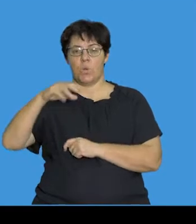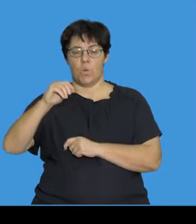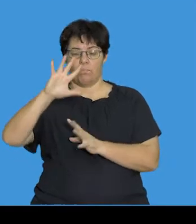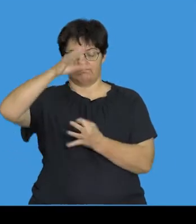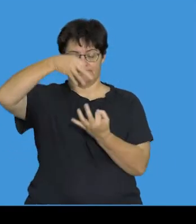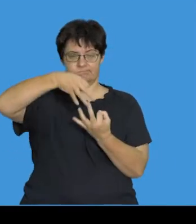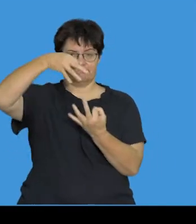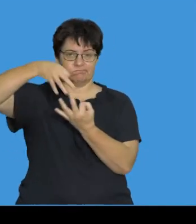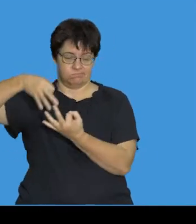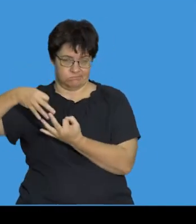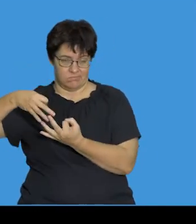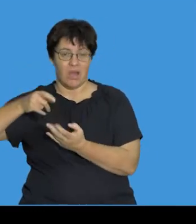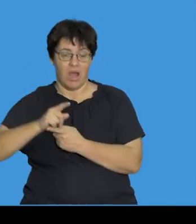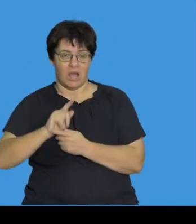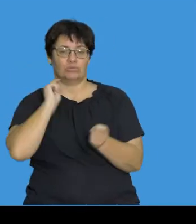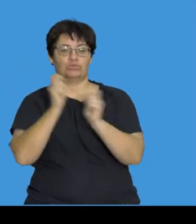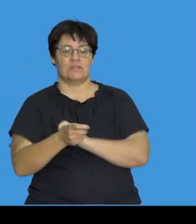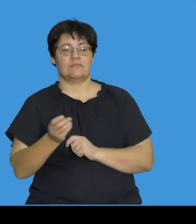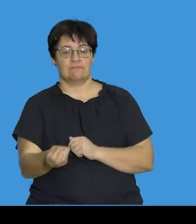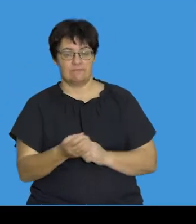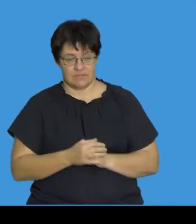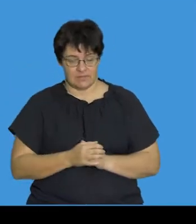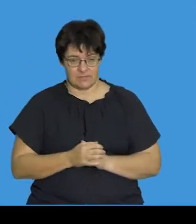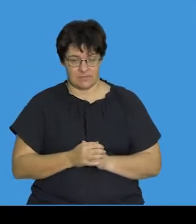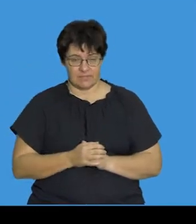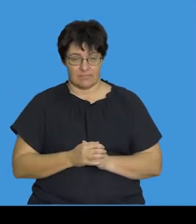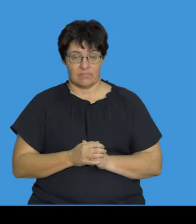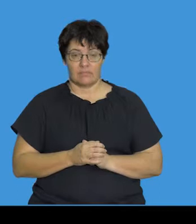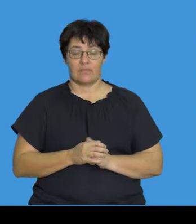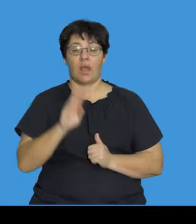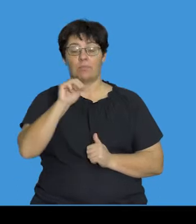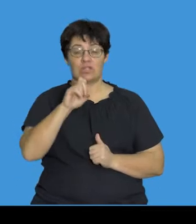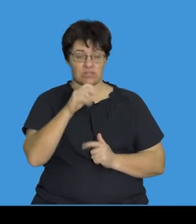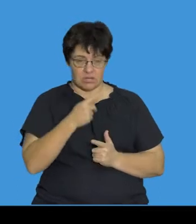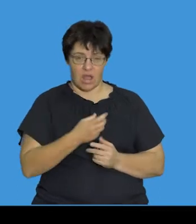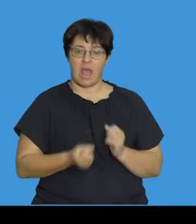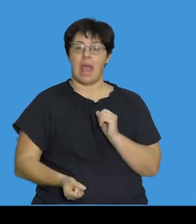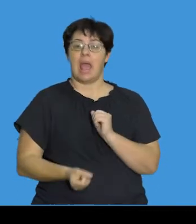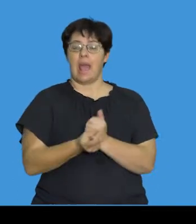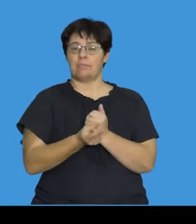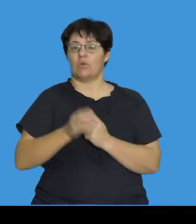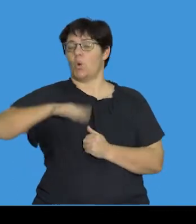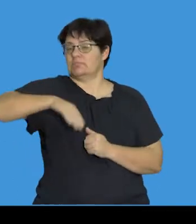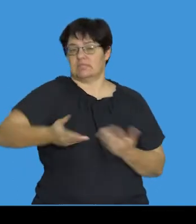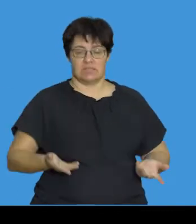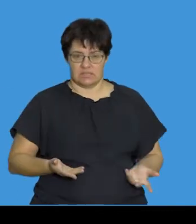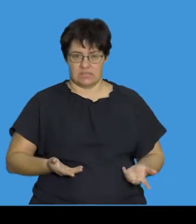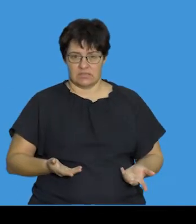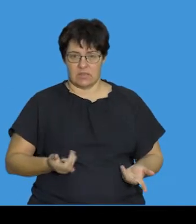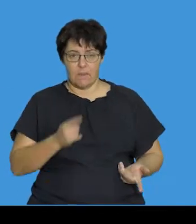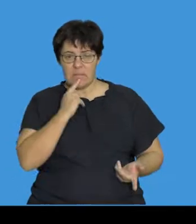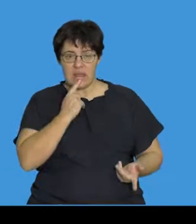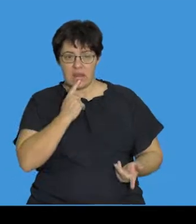of the protein encoded by the gene. Mutations can occur spontaneously, meaning very